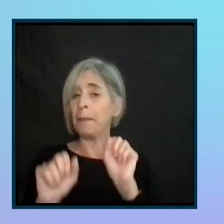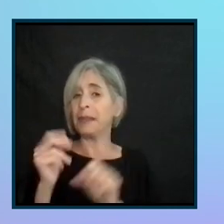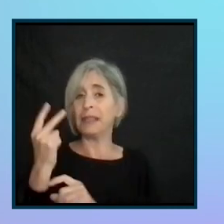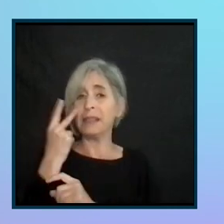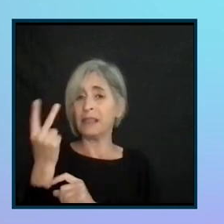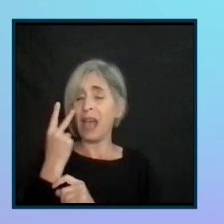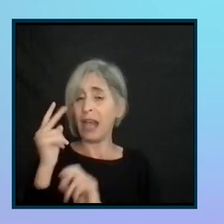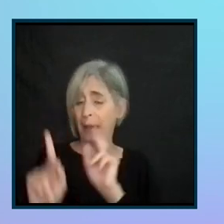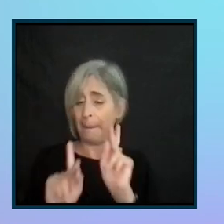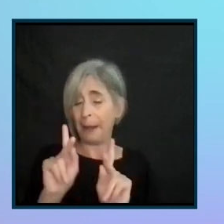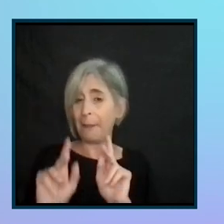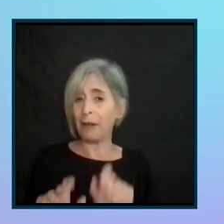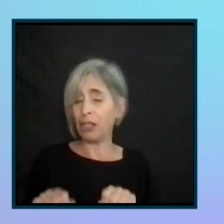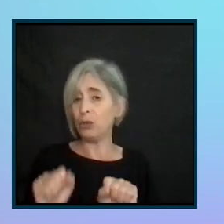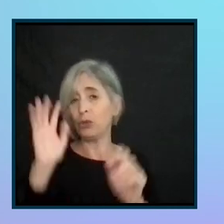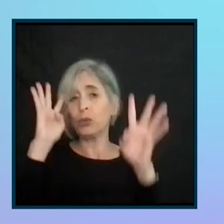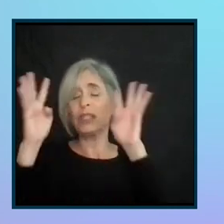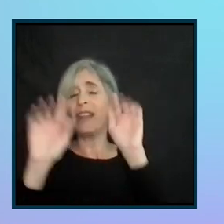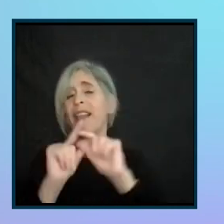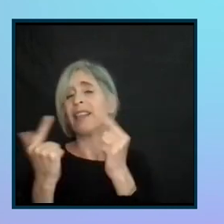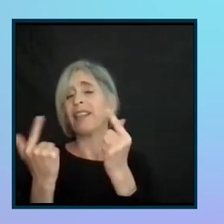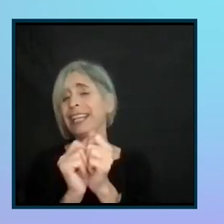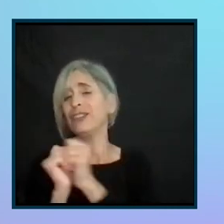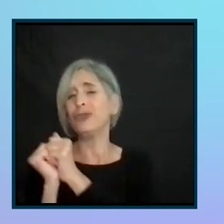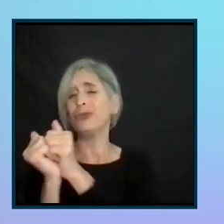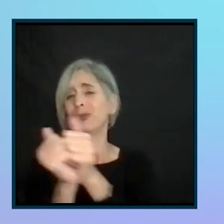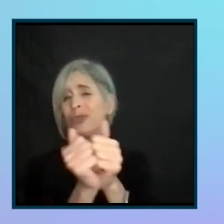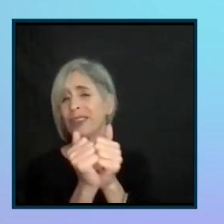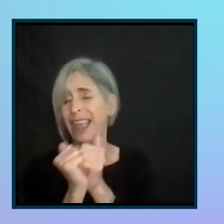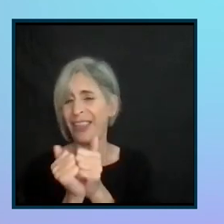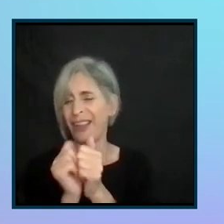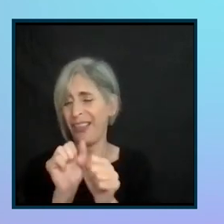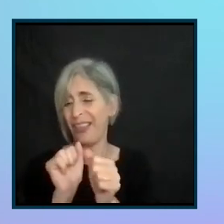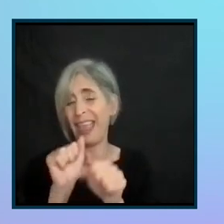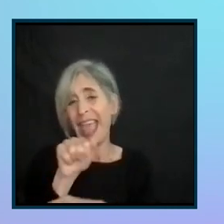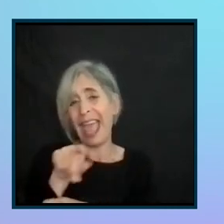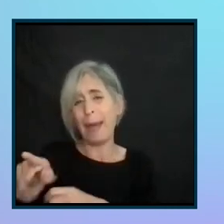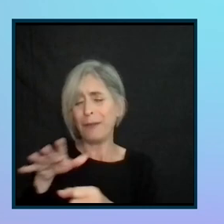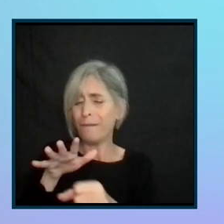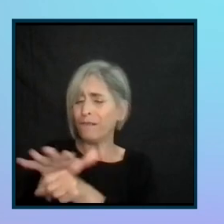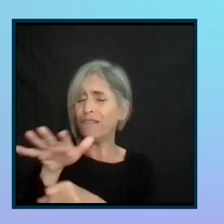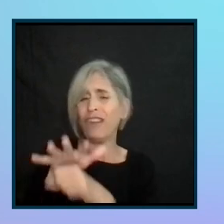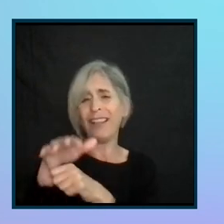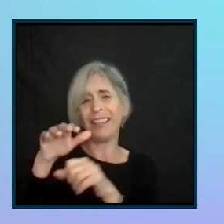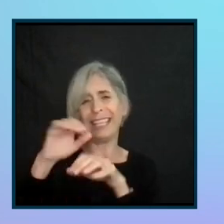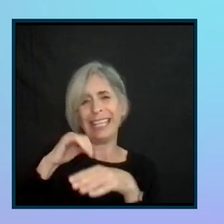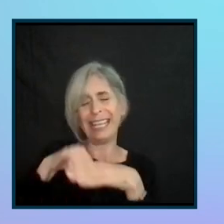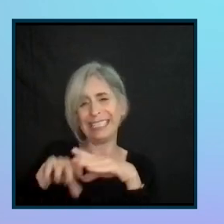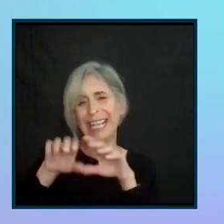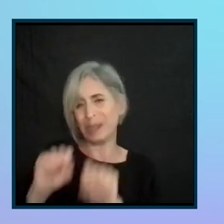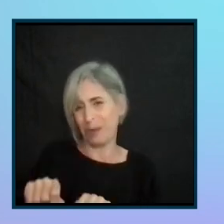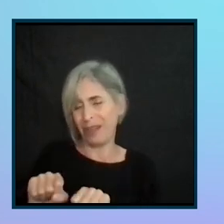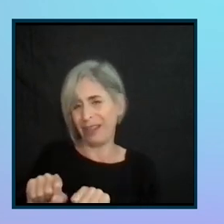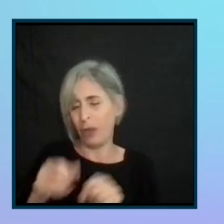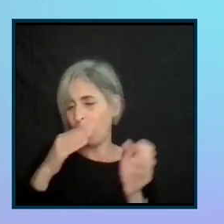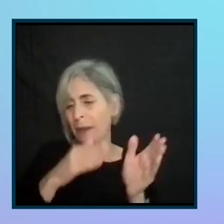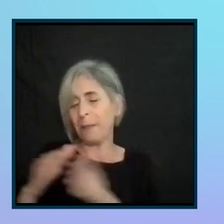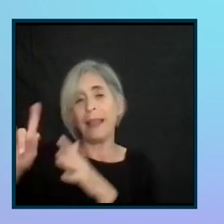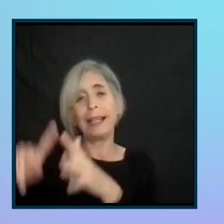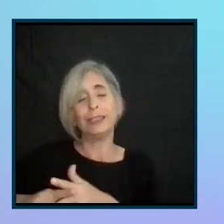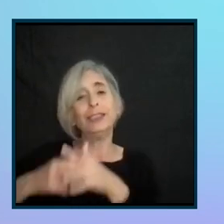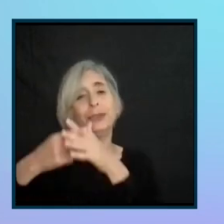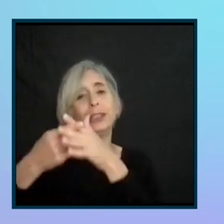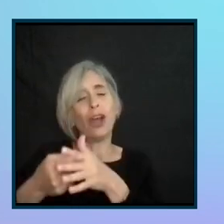could create a league together because as we've shown, the app is fully accessible. And we do plan moving forward to launch